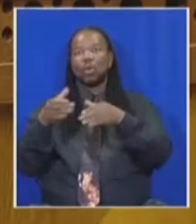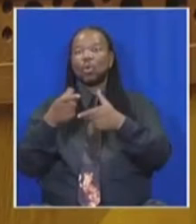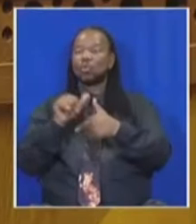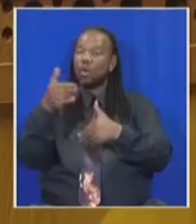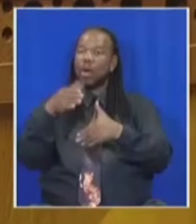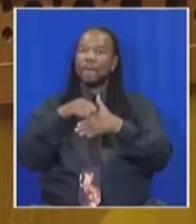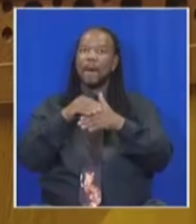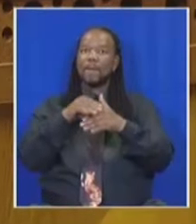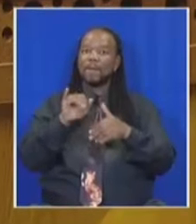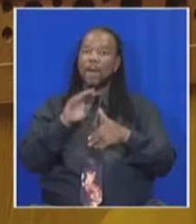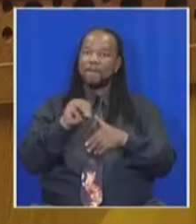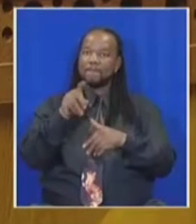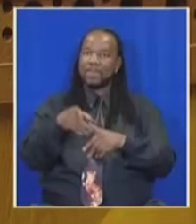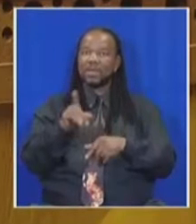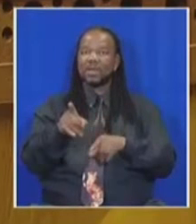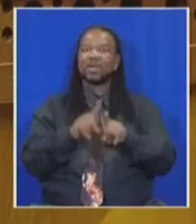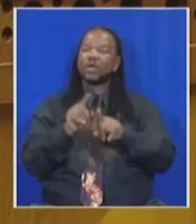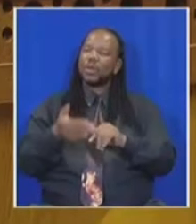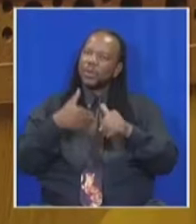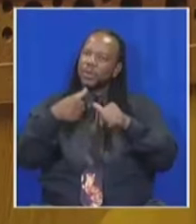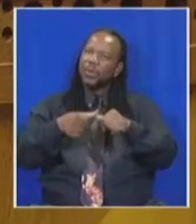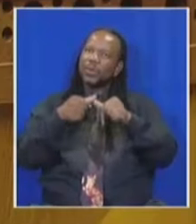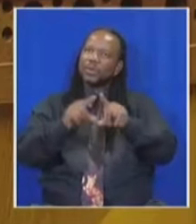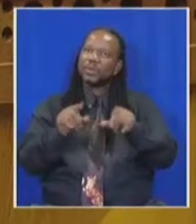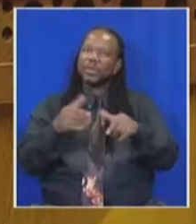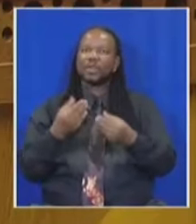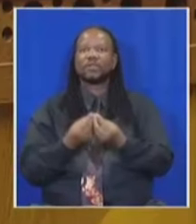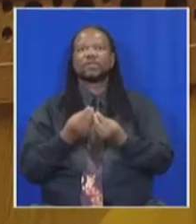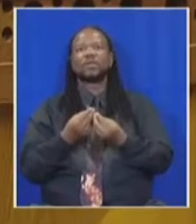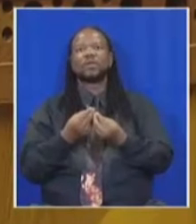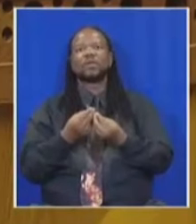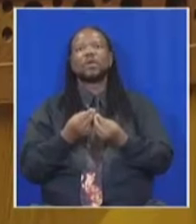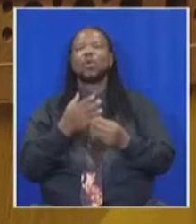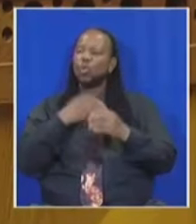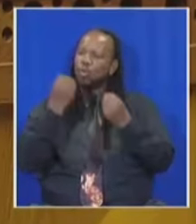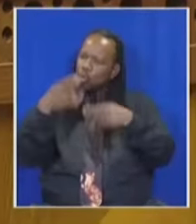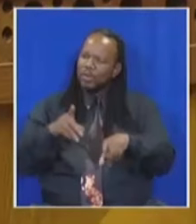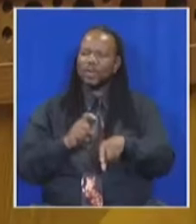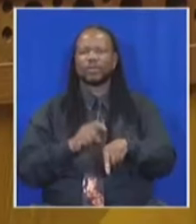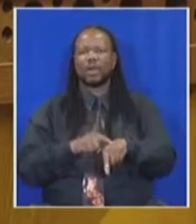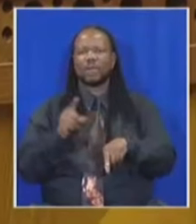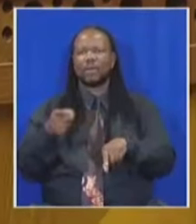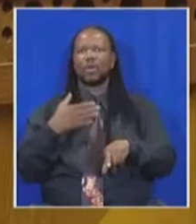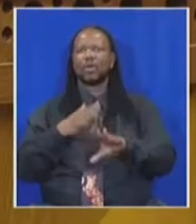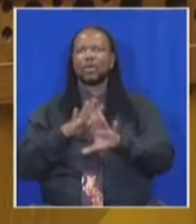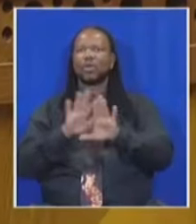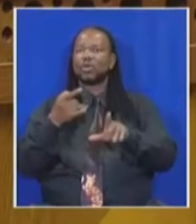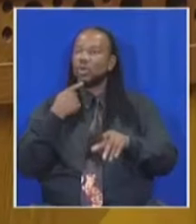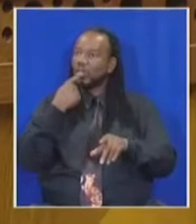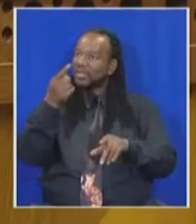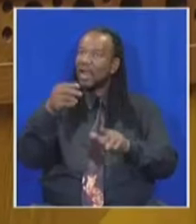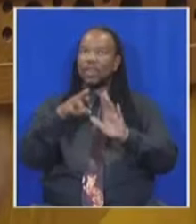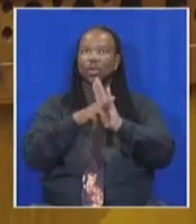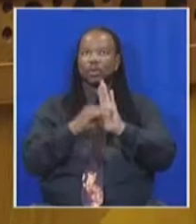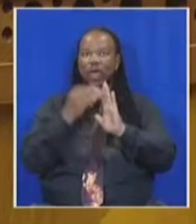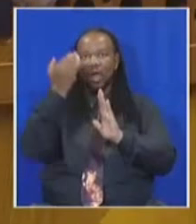You continuously raise these points of orders for attention And you waste our time here Don't teach me the rules, I know